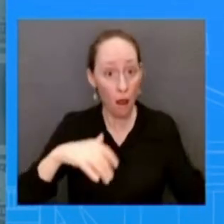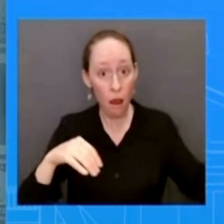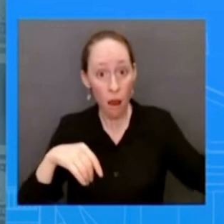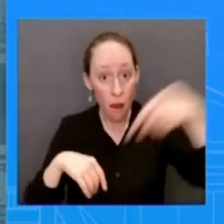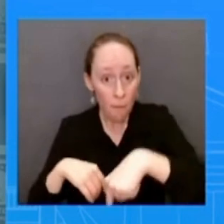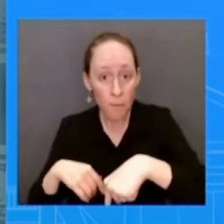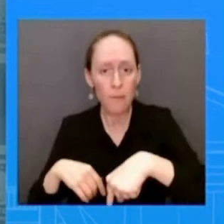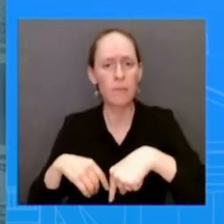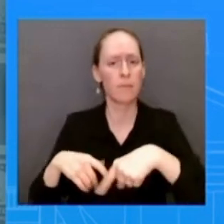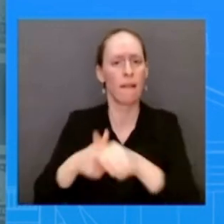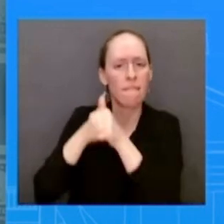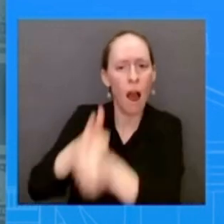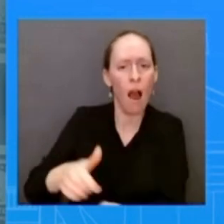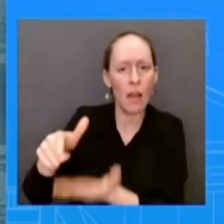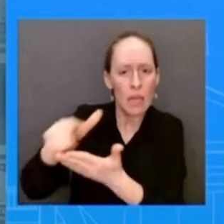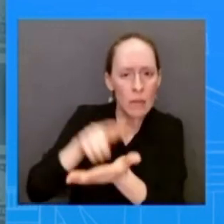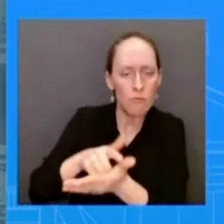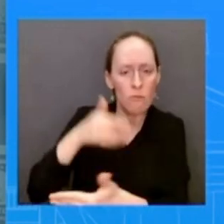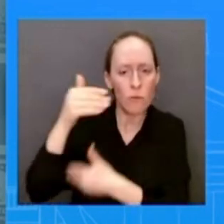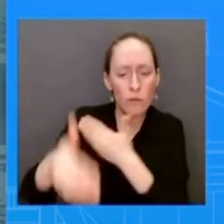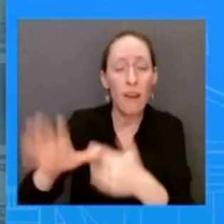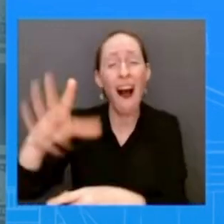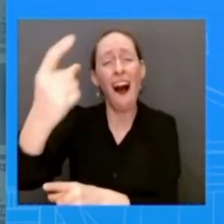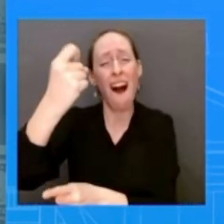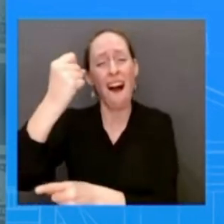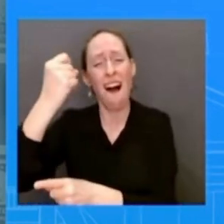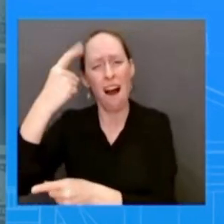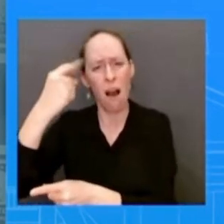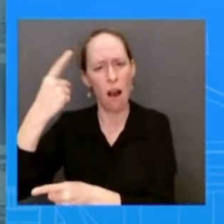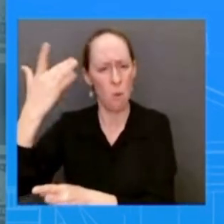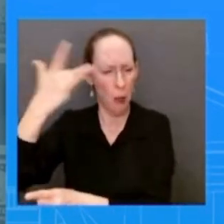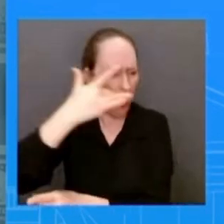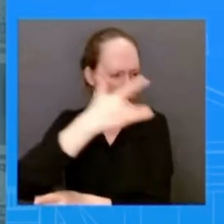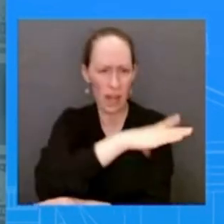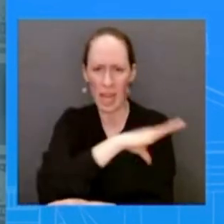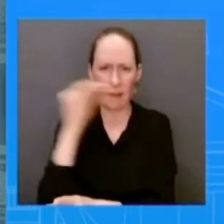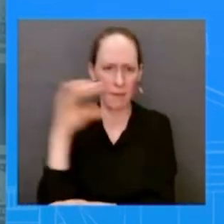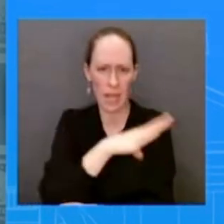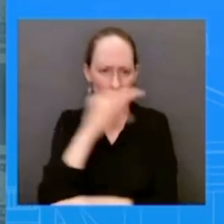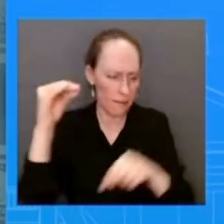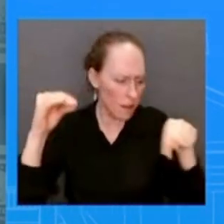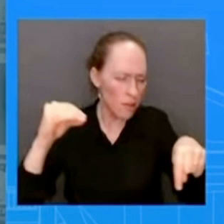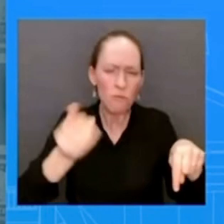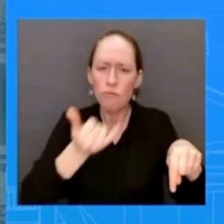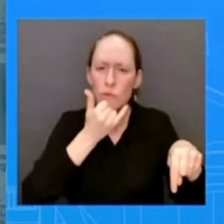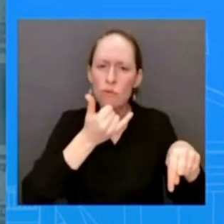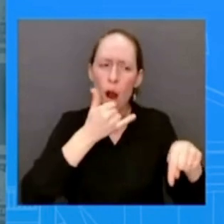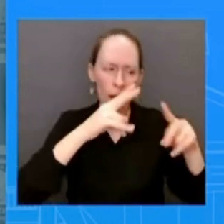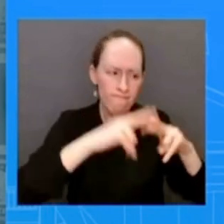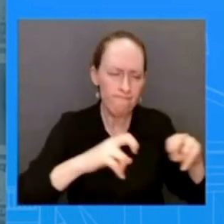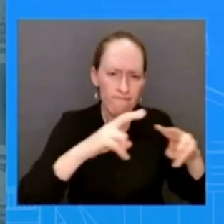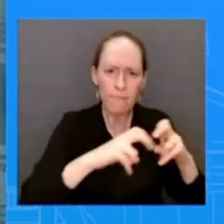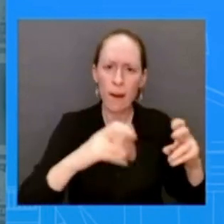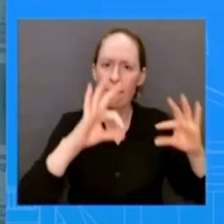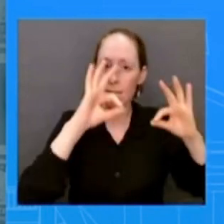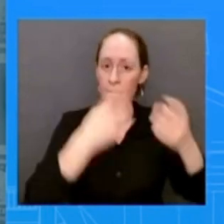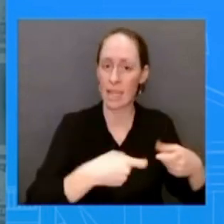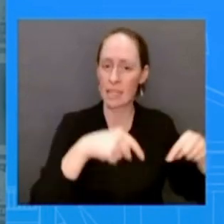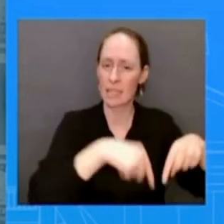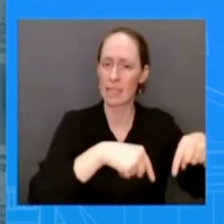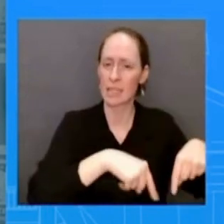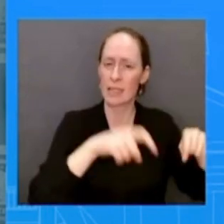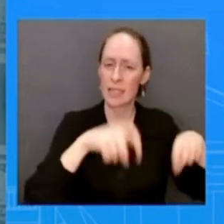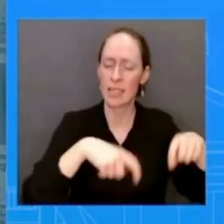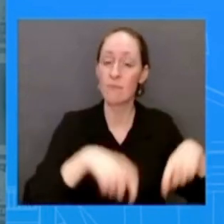how the president has seen the process moving forward that has been his approach and what he wants to do is build a system build an immigration system